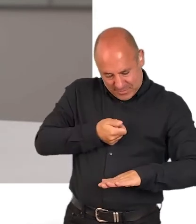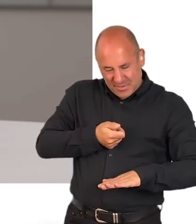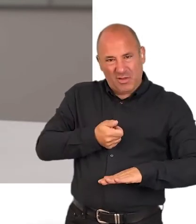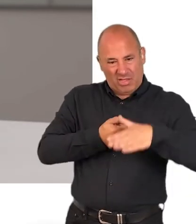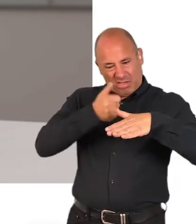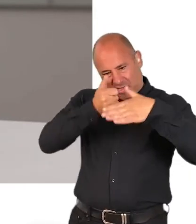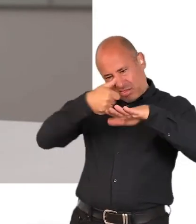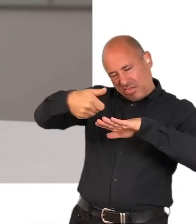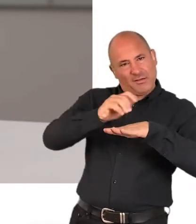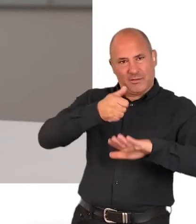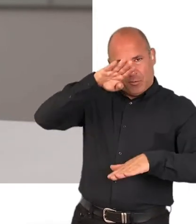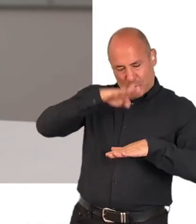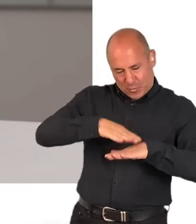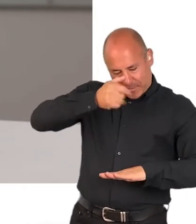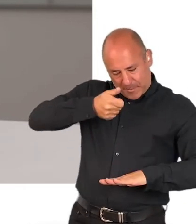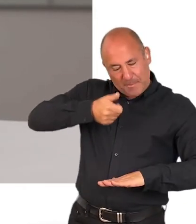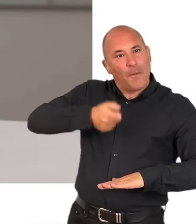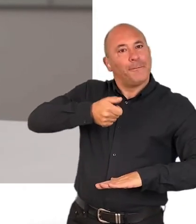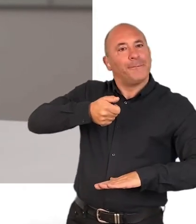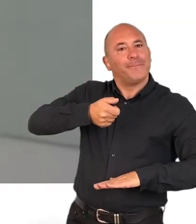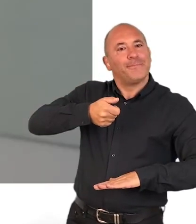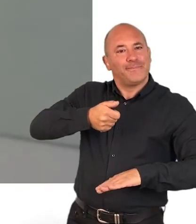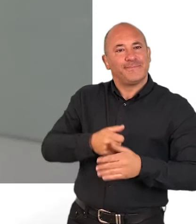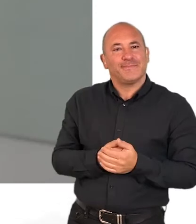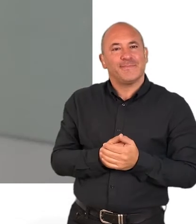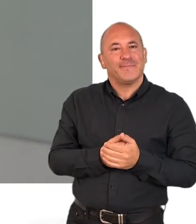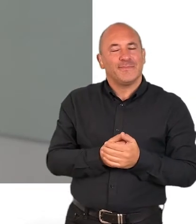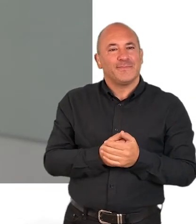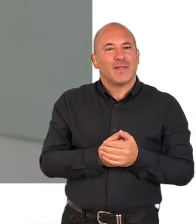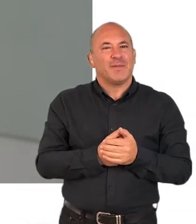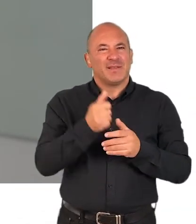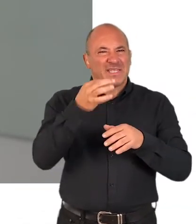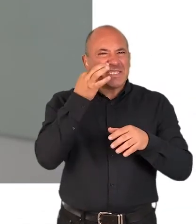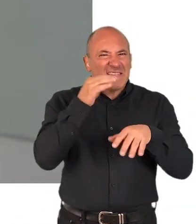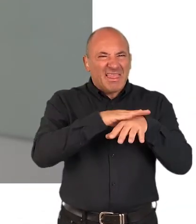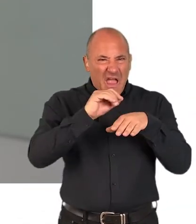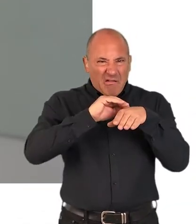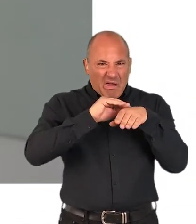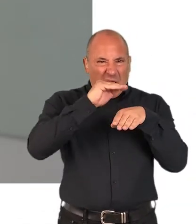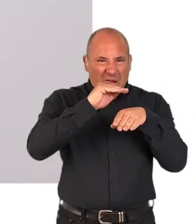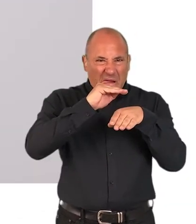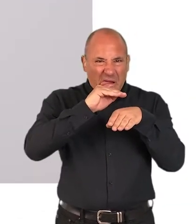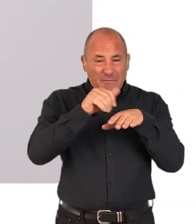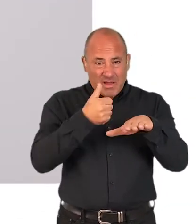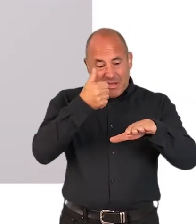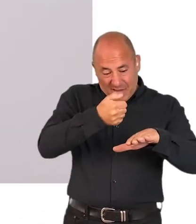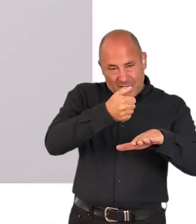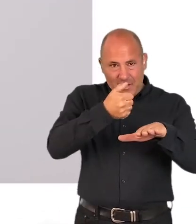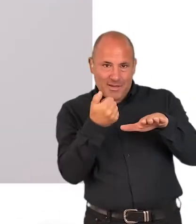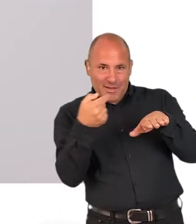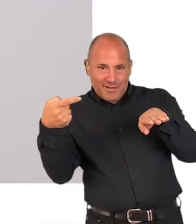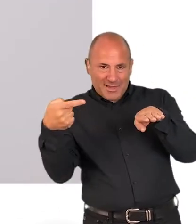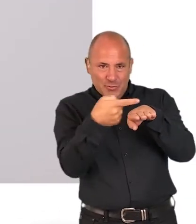from above, parallel to the area. If the skin condition is raised, you can take a side-on or